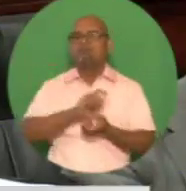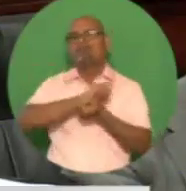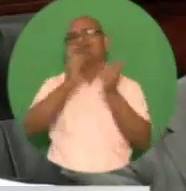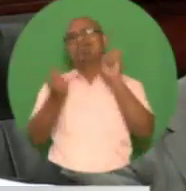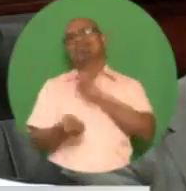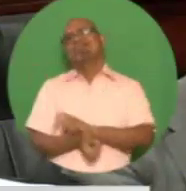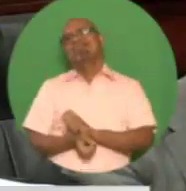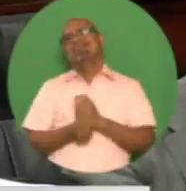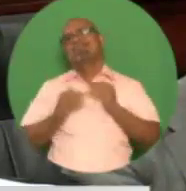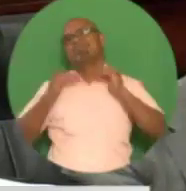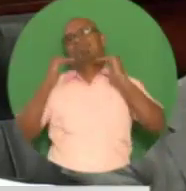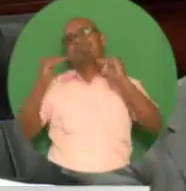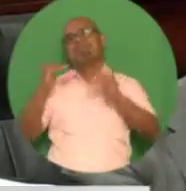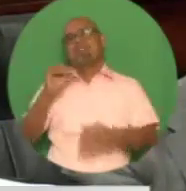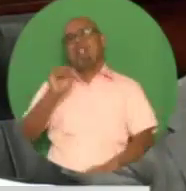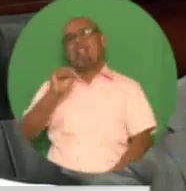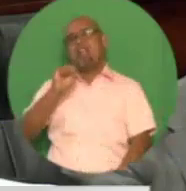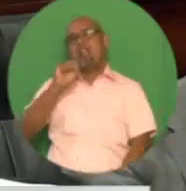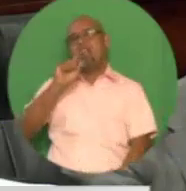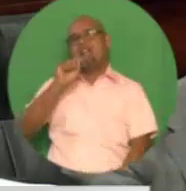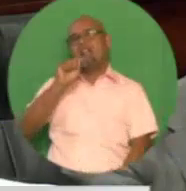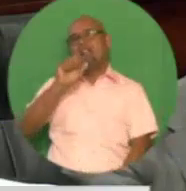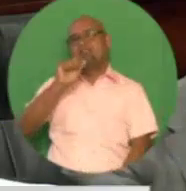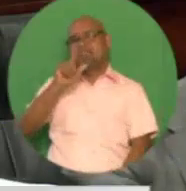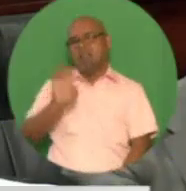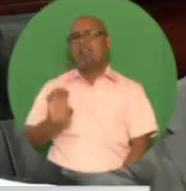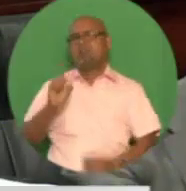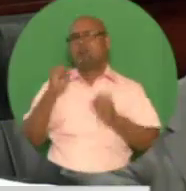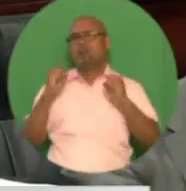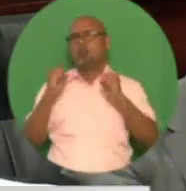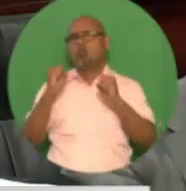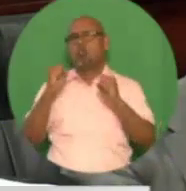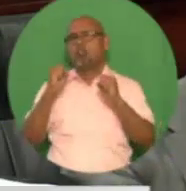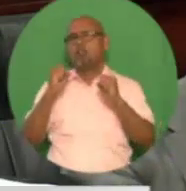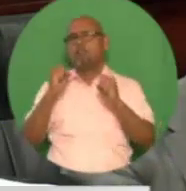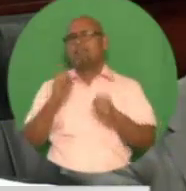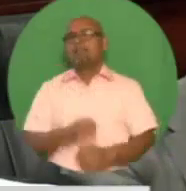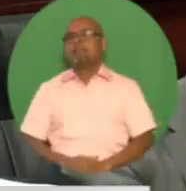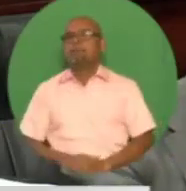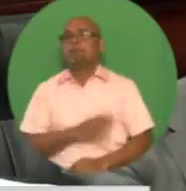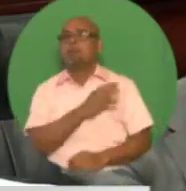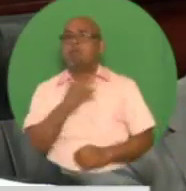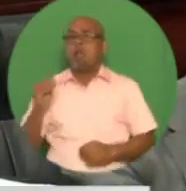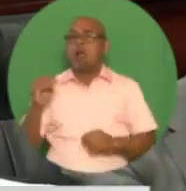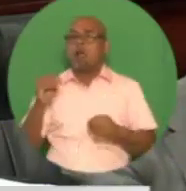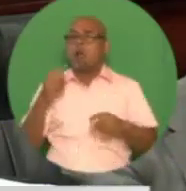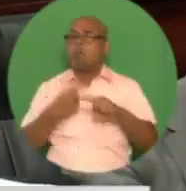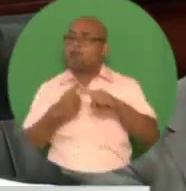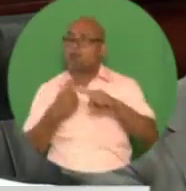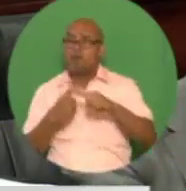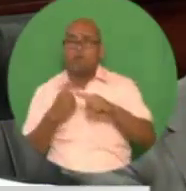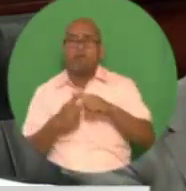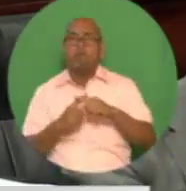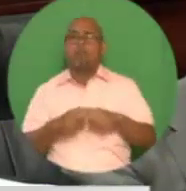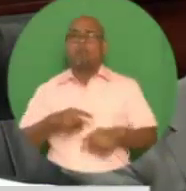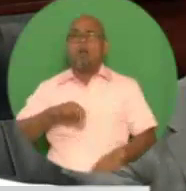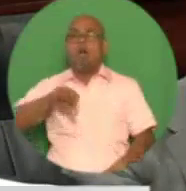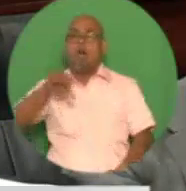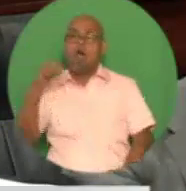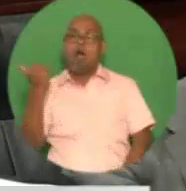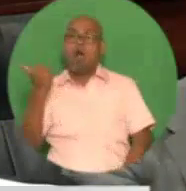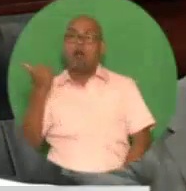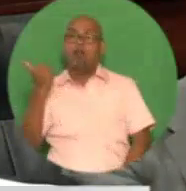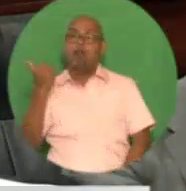current economic and financial trajectory. The present positive outlook should motivate Moody's investor service